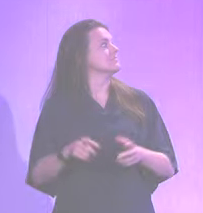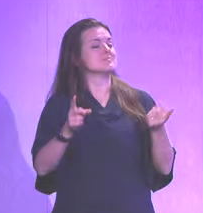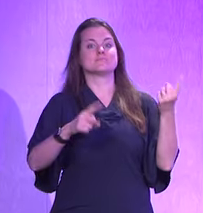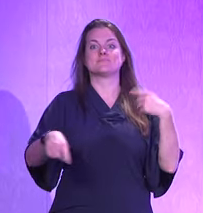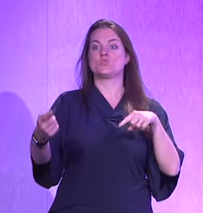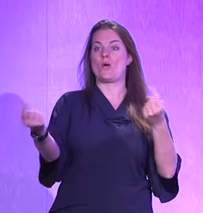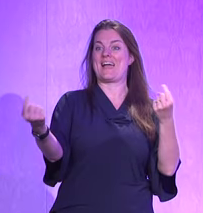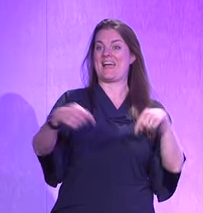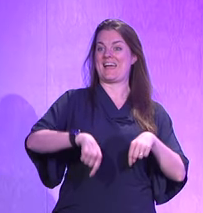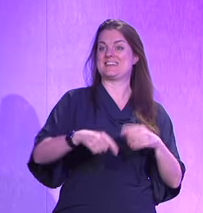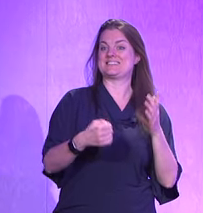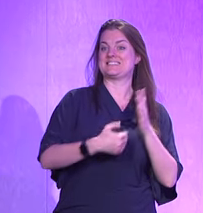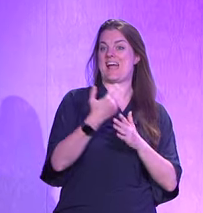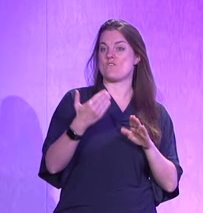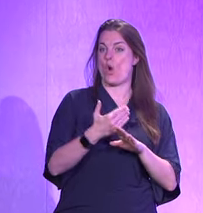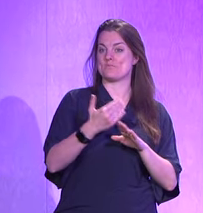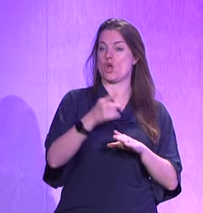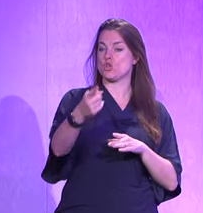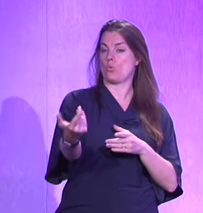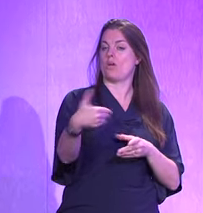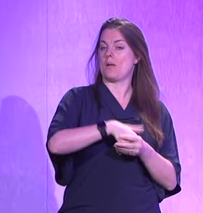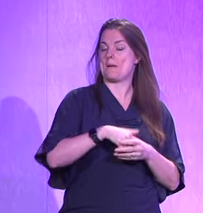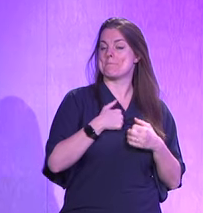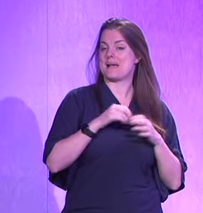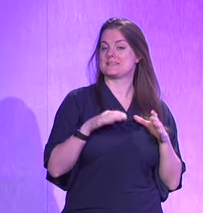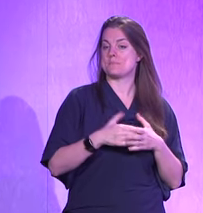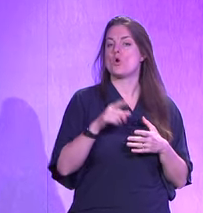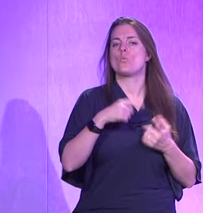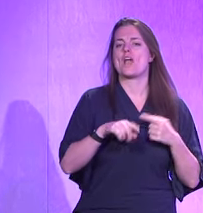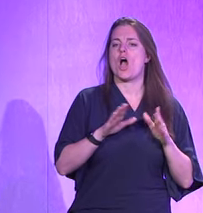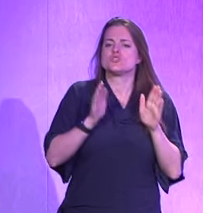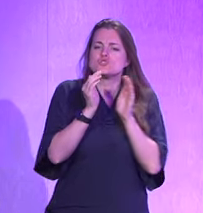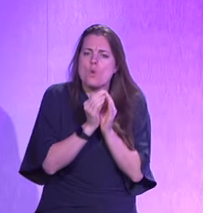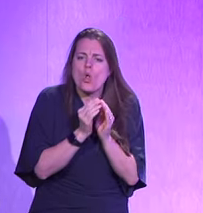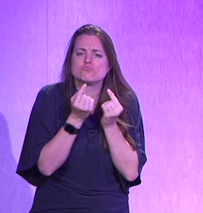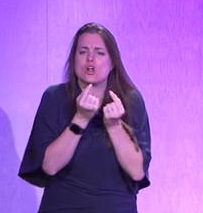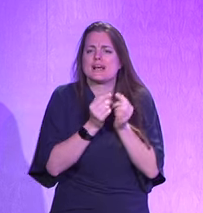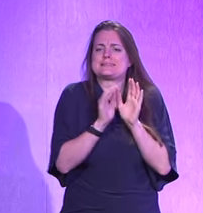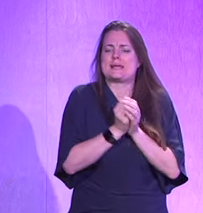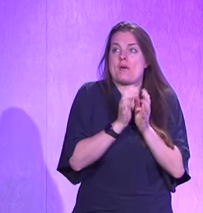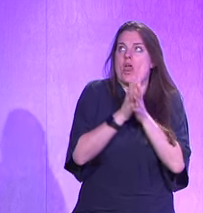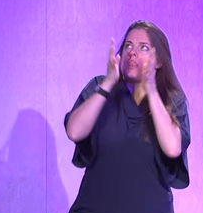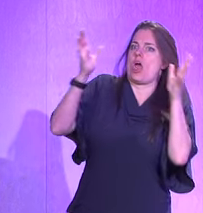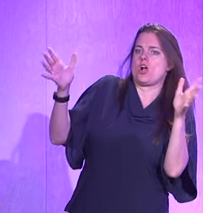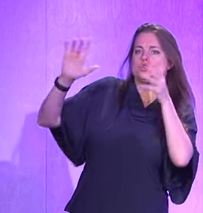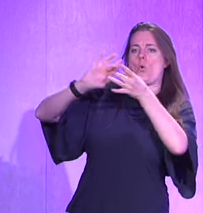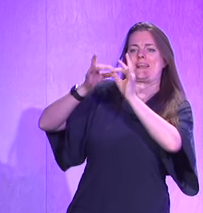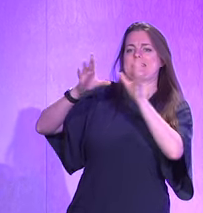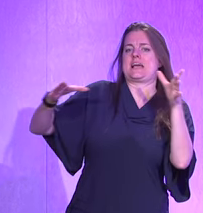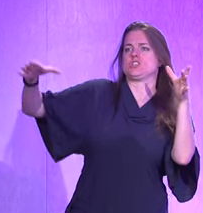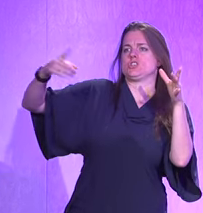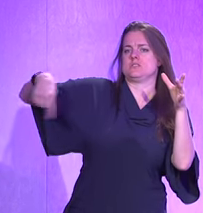You're a new DevOps engineer in my team, all right? We are a small product team in a large engineering organization.